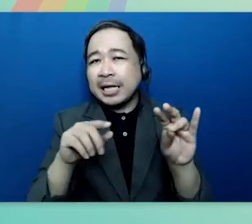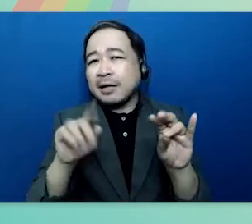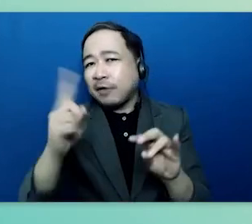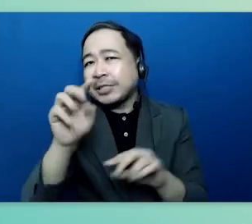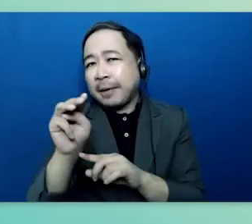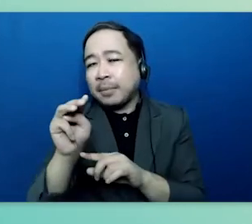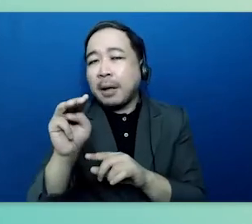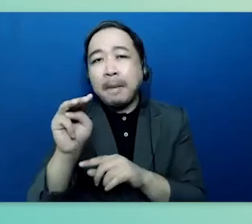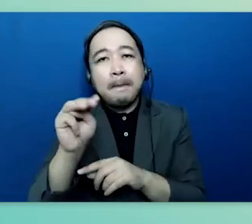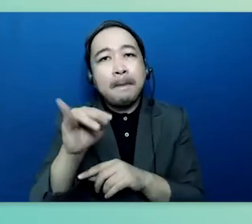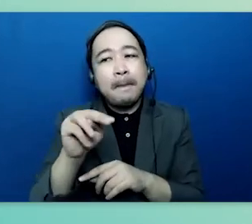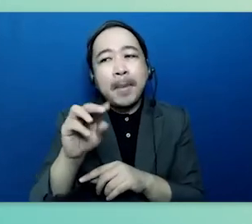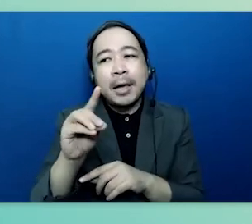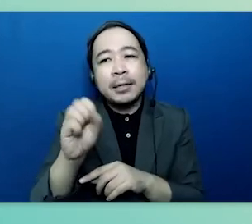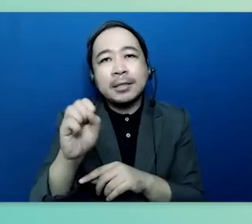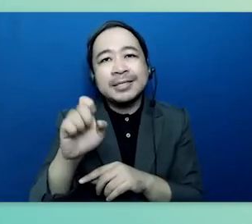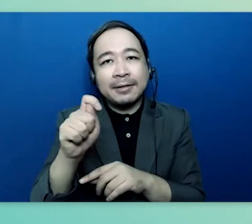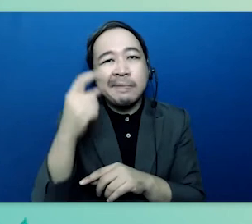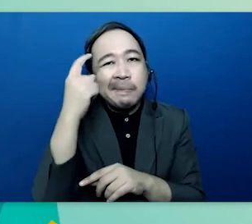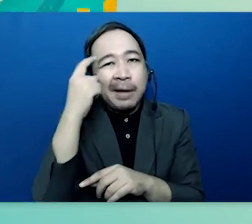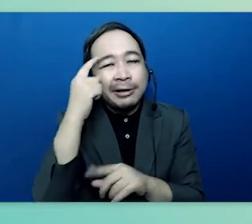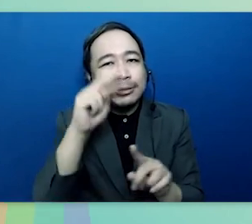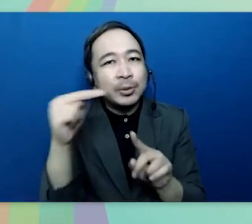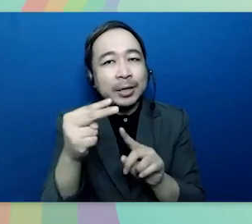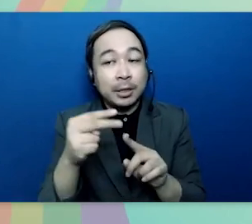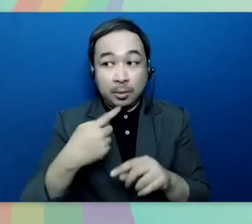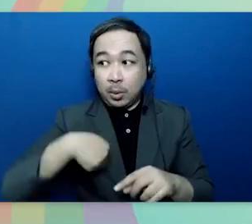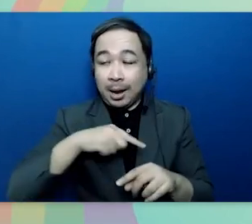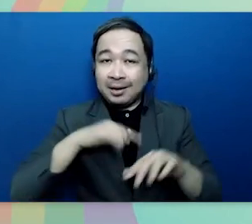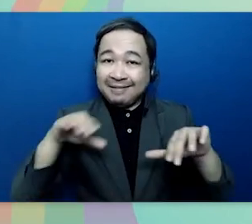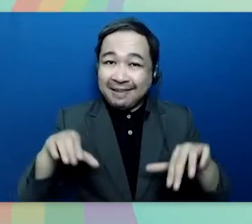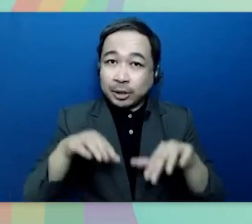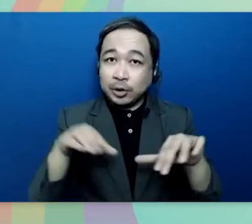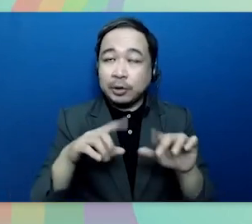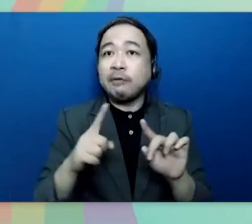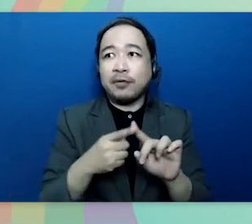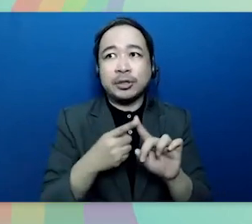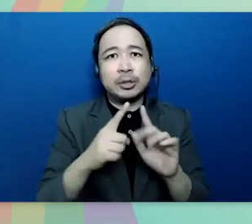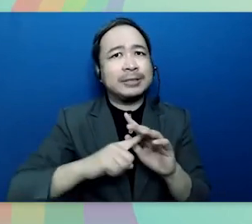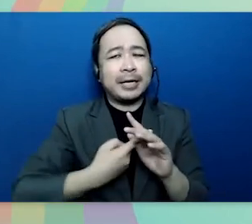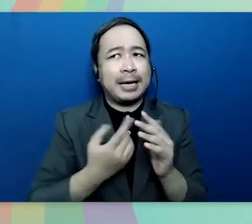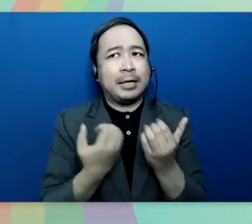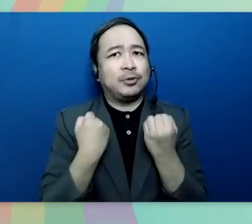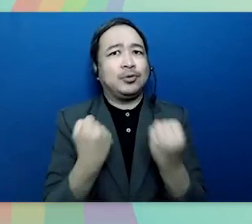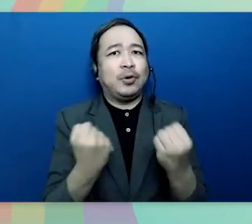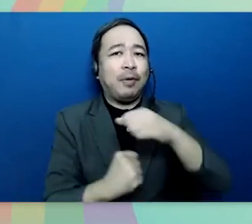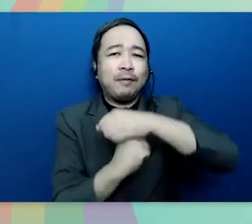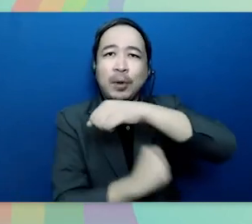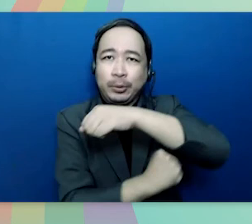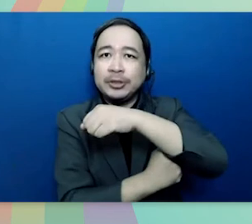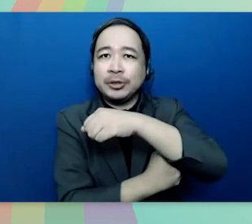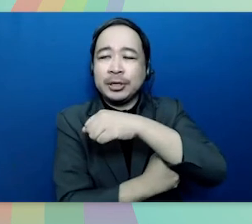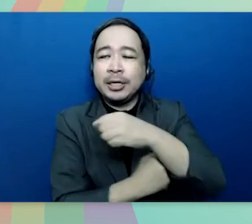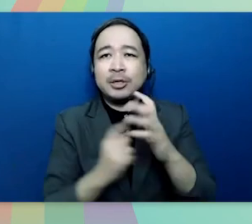uplifting the msmes is mindset our actions must first start with a strong foundation